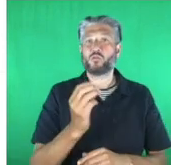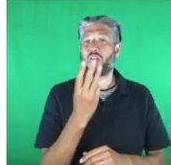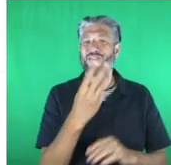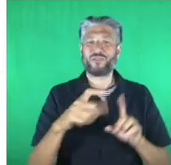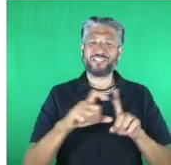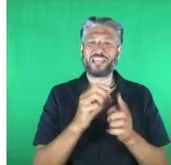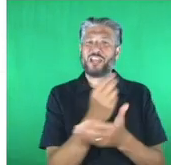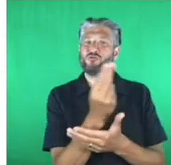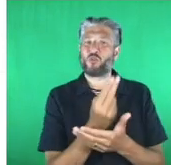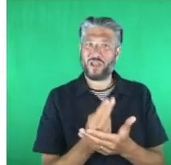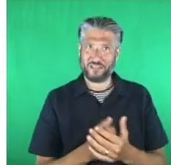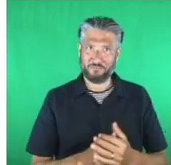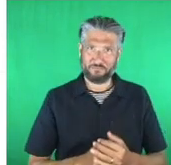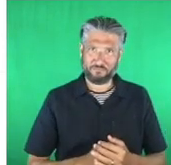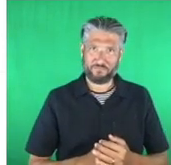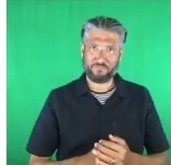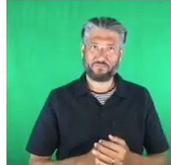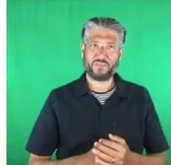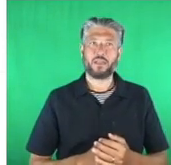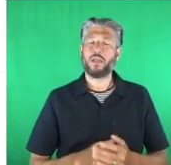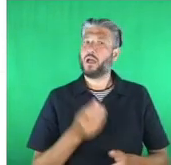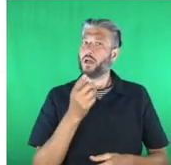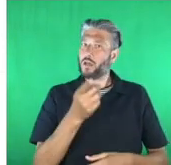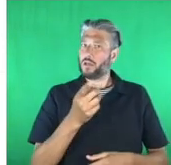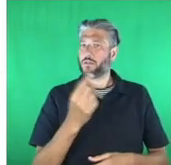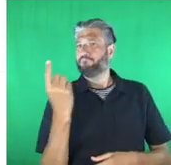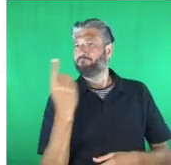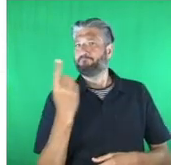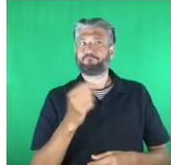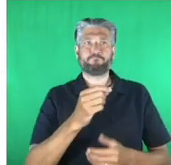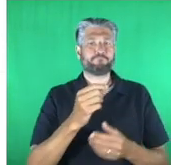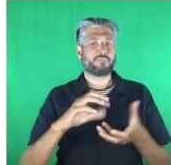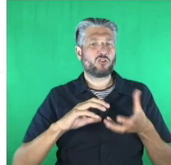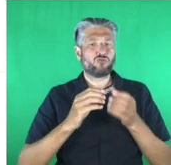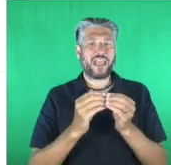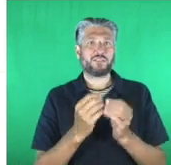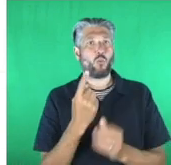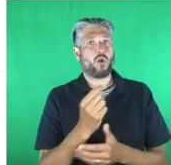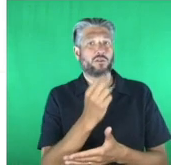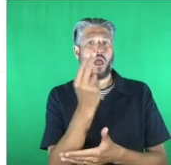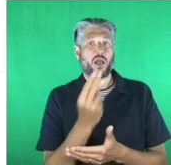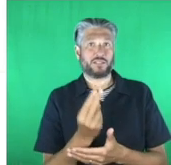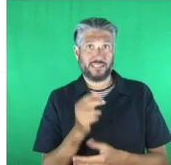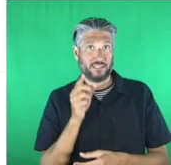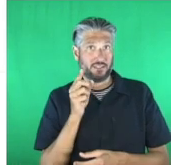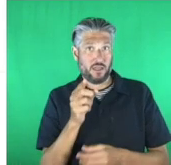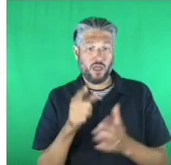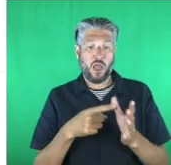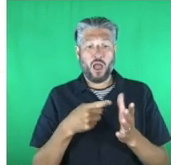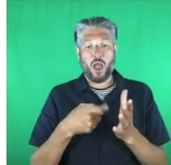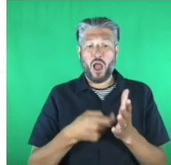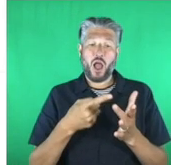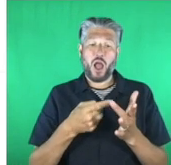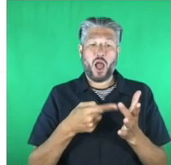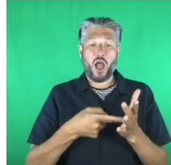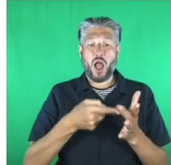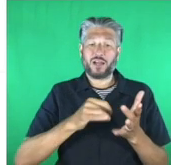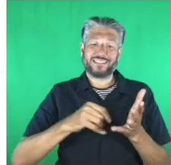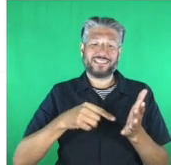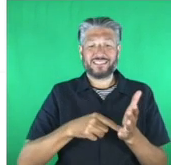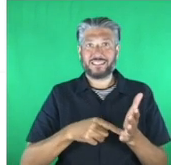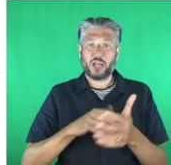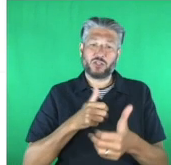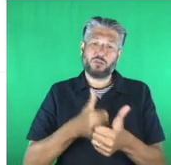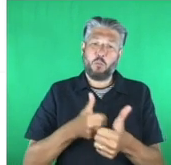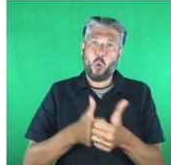by artist matthew burrows the artist support pledge has created an instagram hashtag to build a